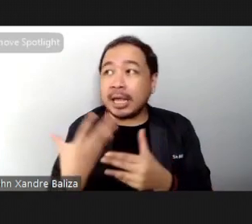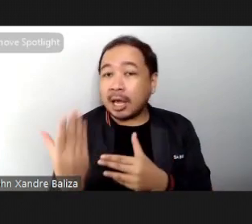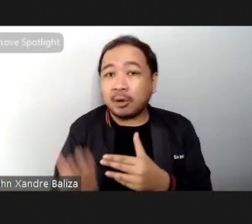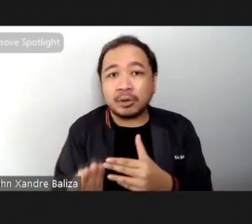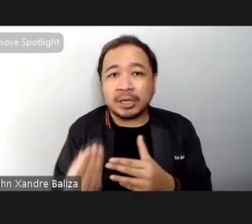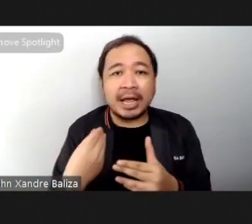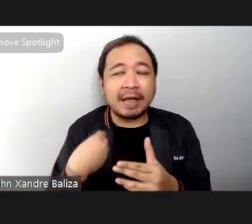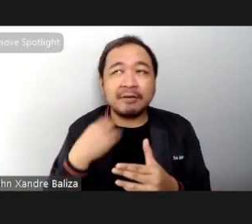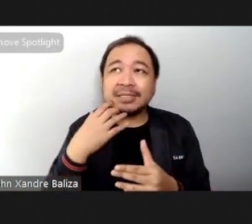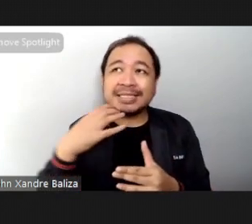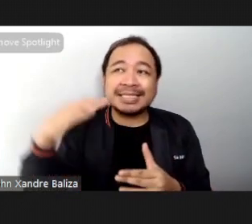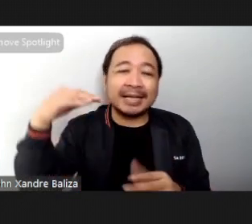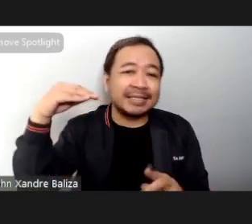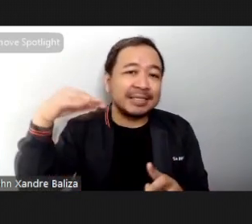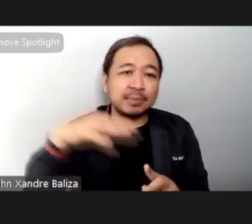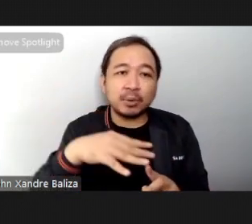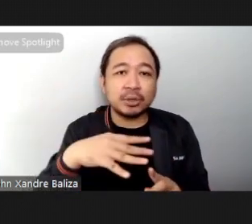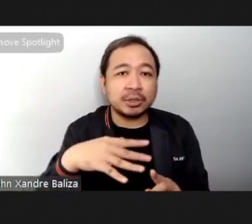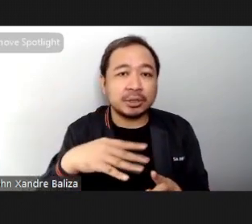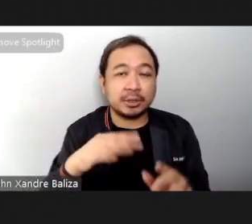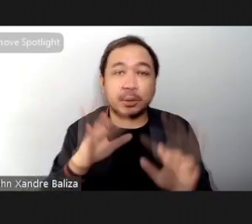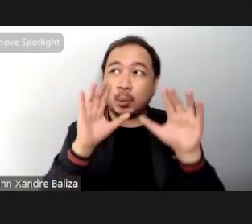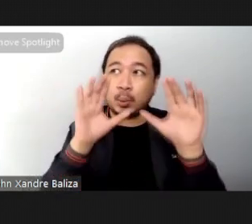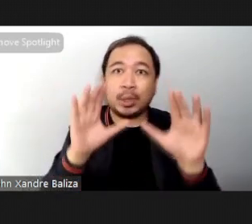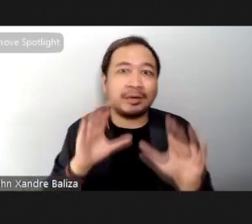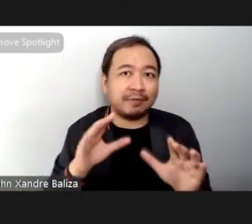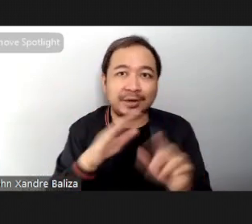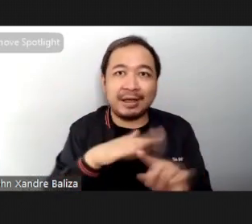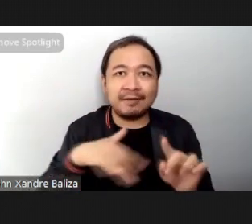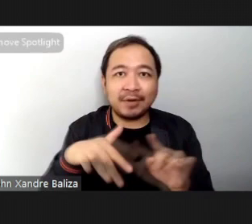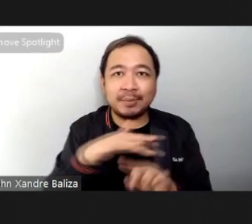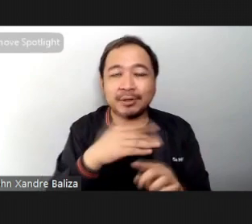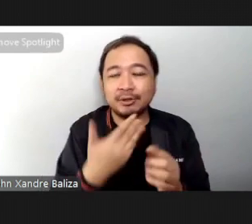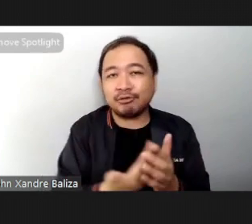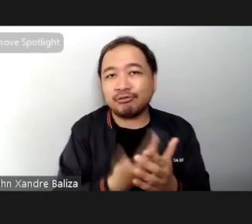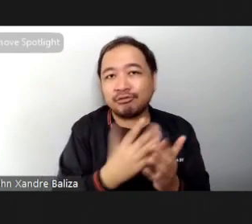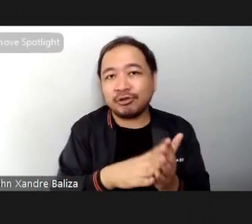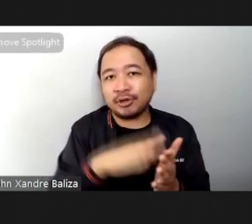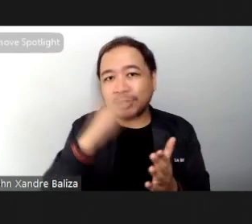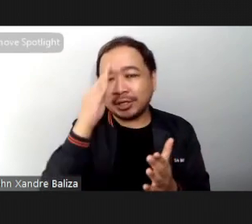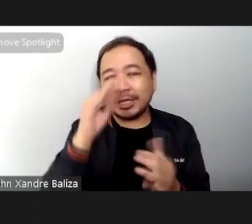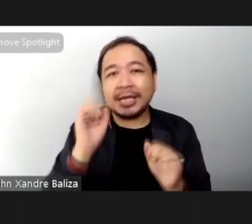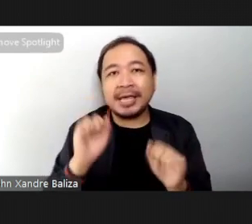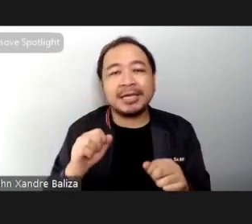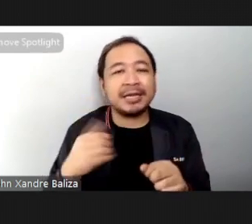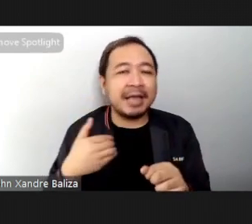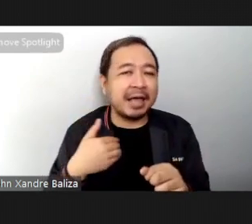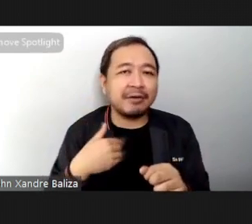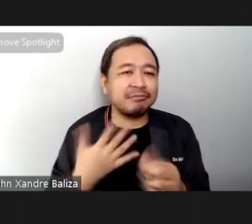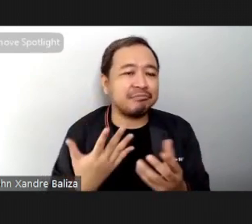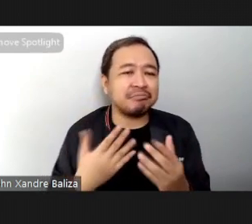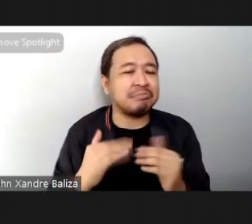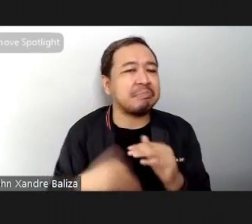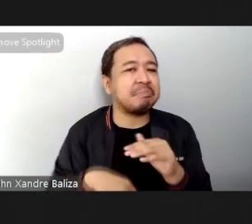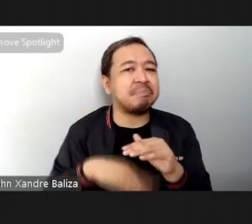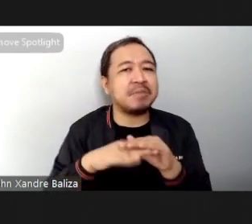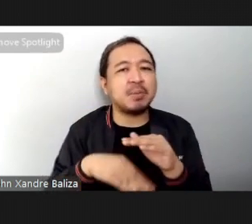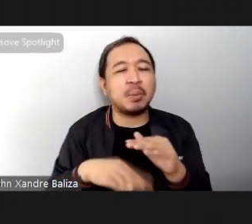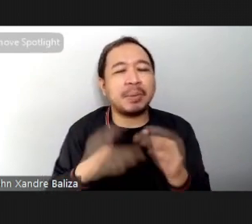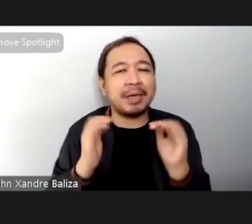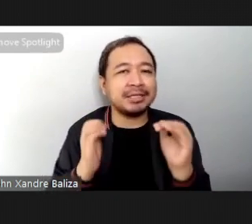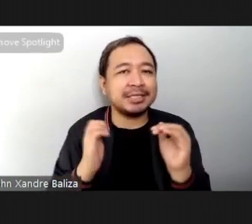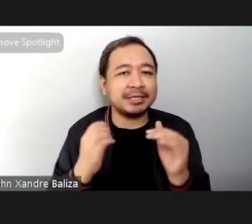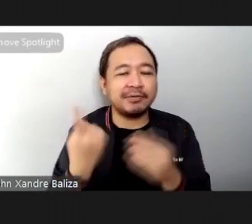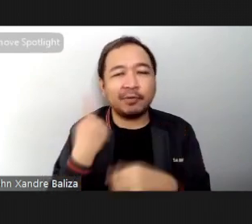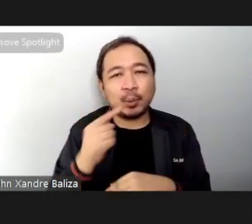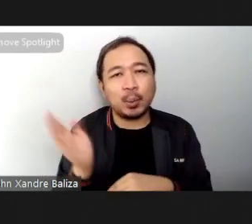exposure is a great environment for learning a new skill and getting your minimum effective dose of exercise for the day it is during these